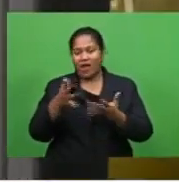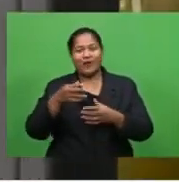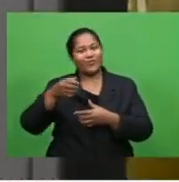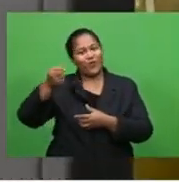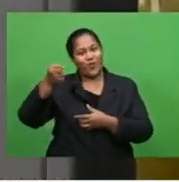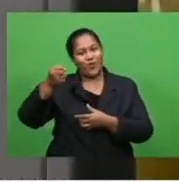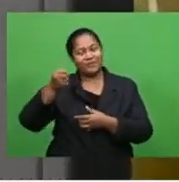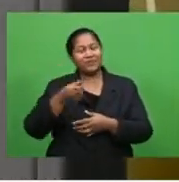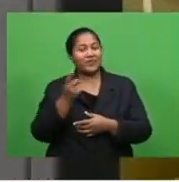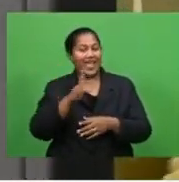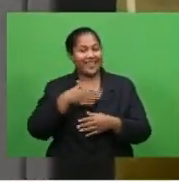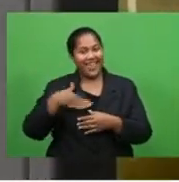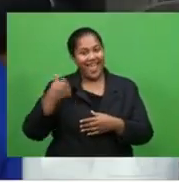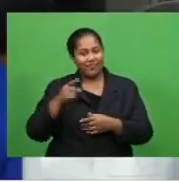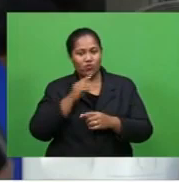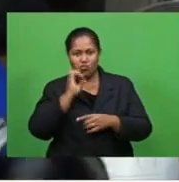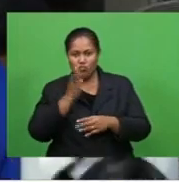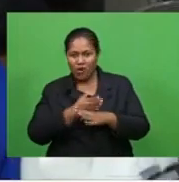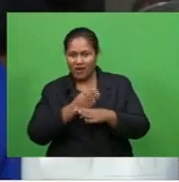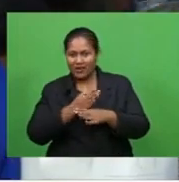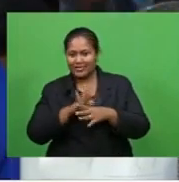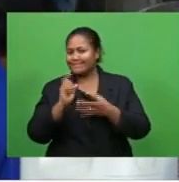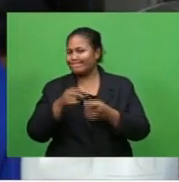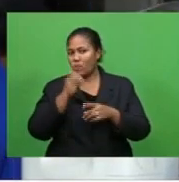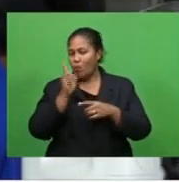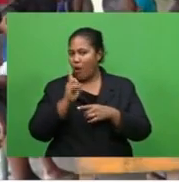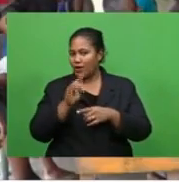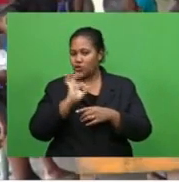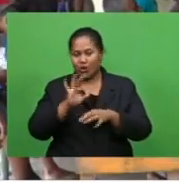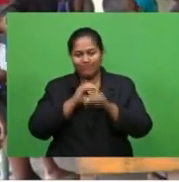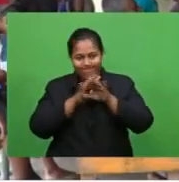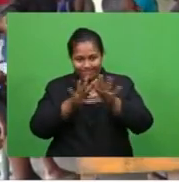And health officials warned against leaking information.